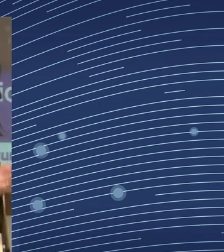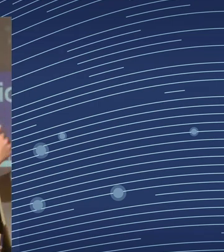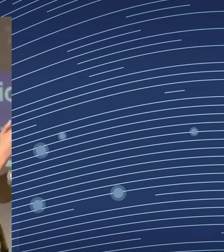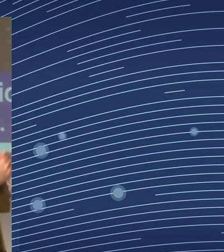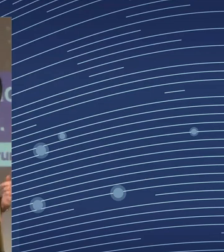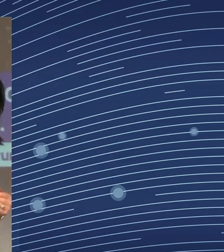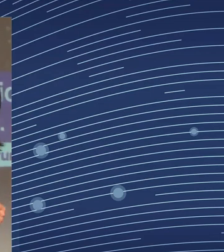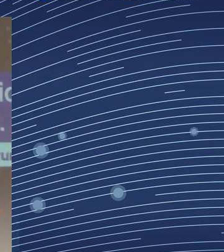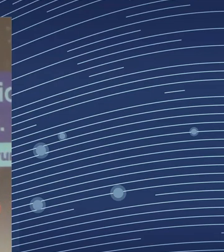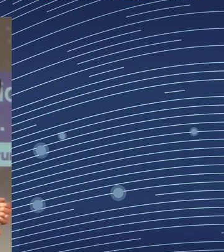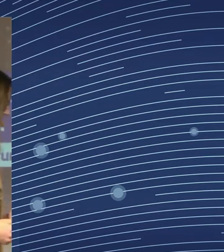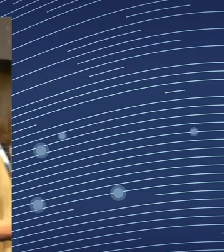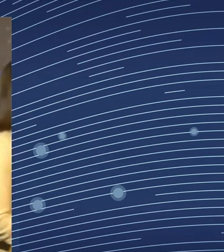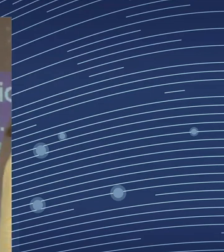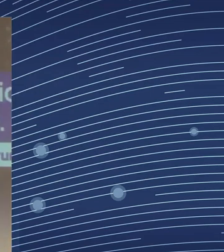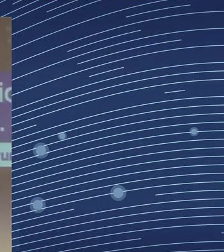Thanks.